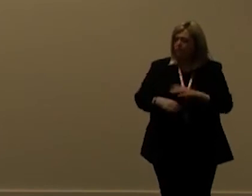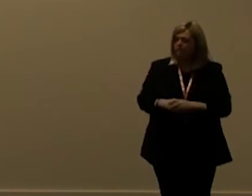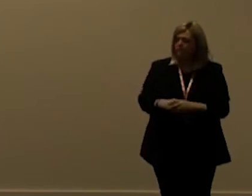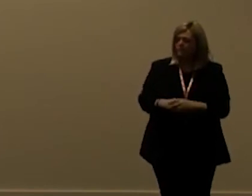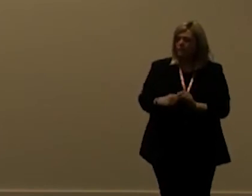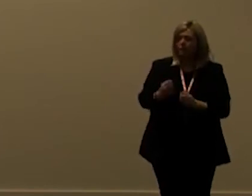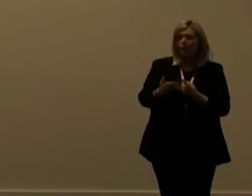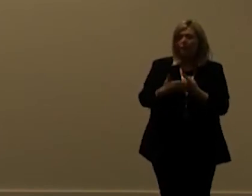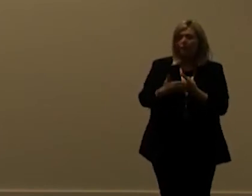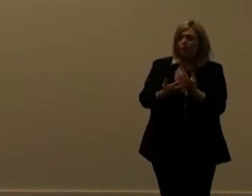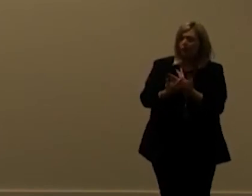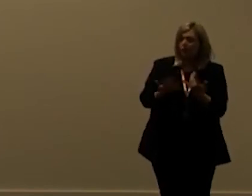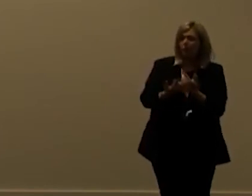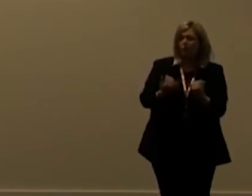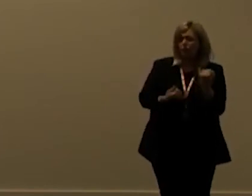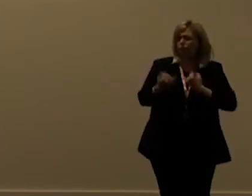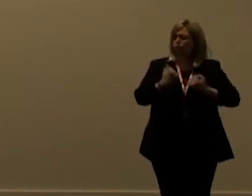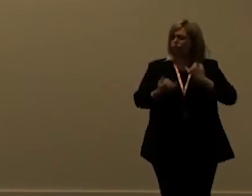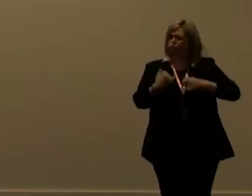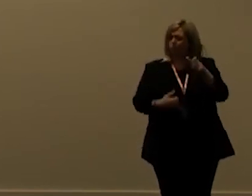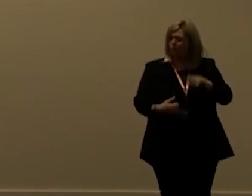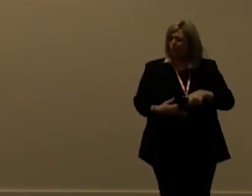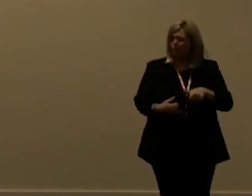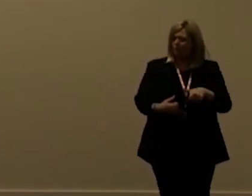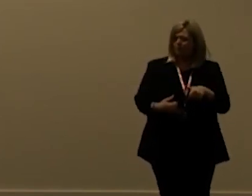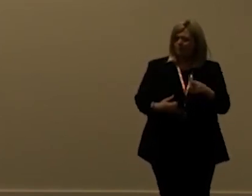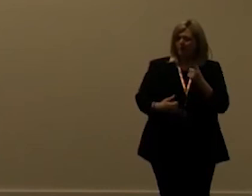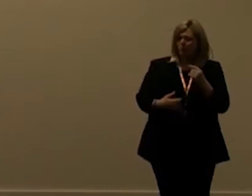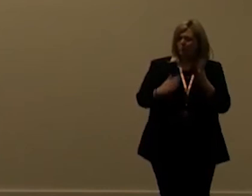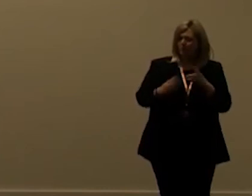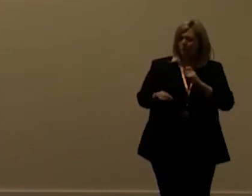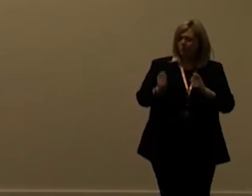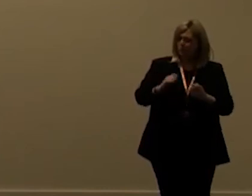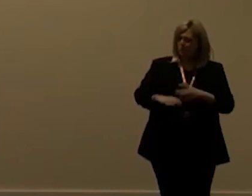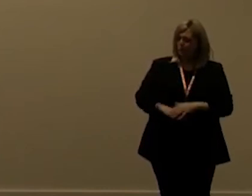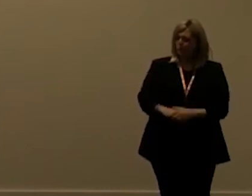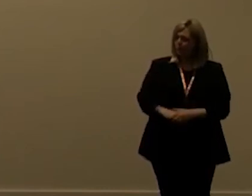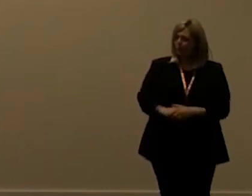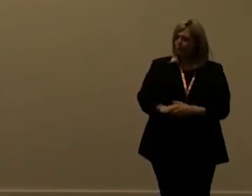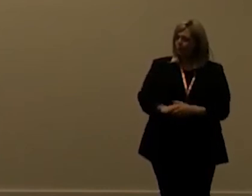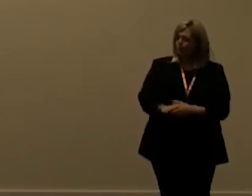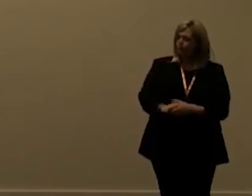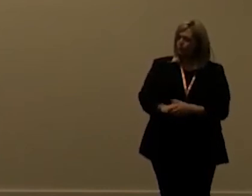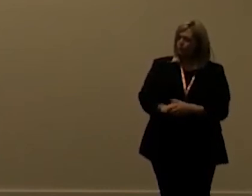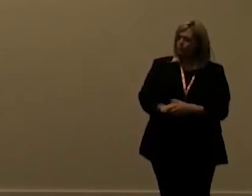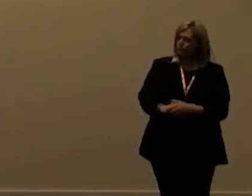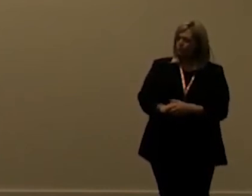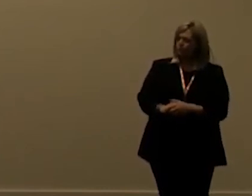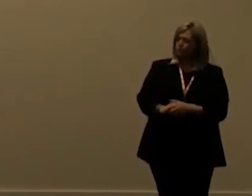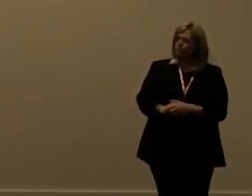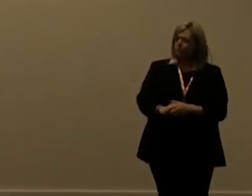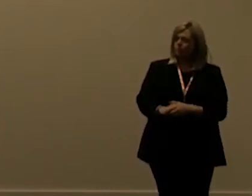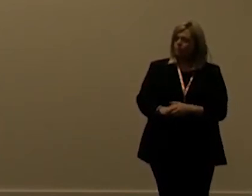if we get a lot of backlash from customers that they probably need to change this um and then